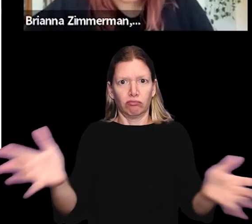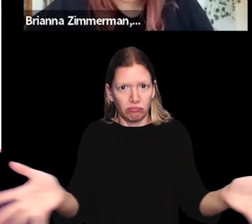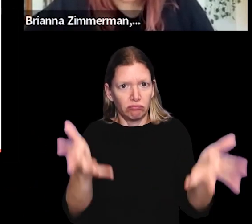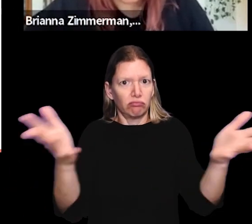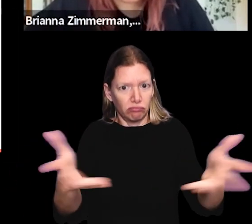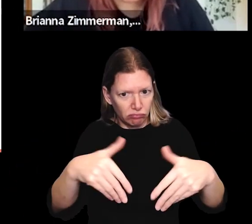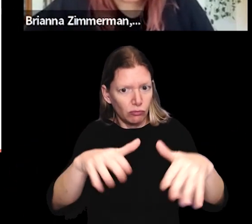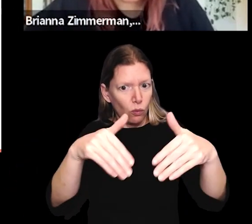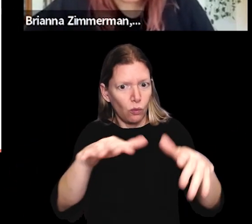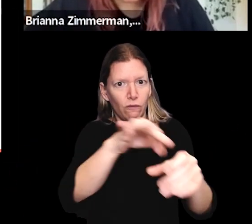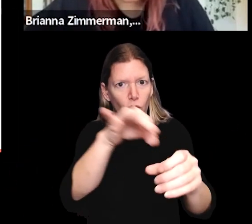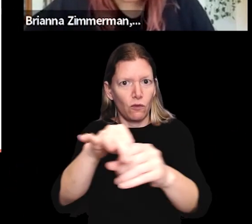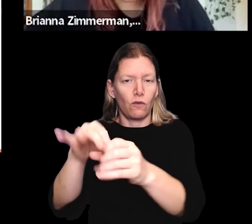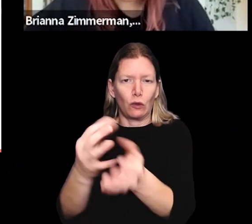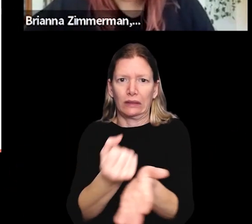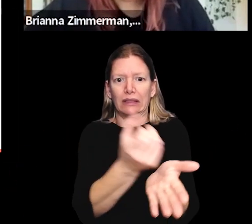people are getting out and voting.